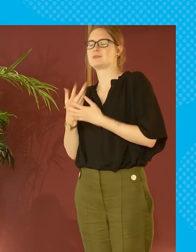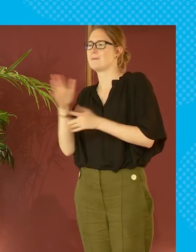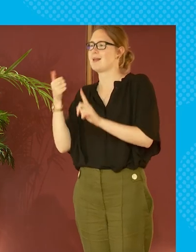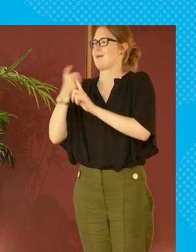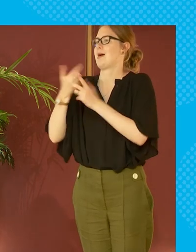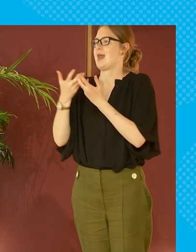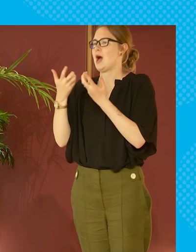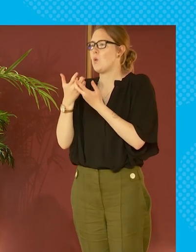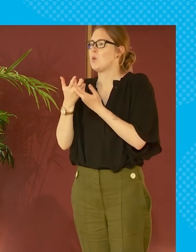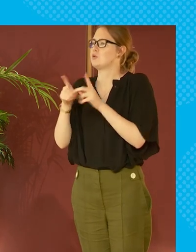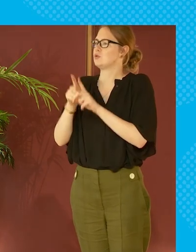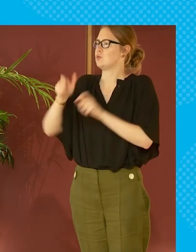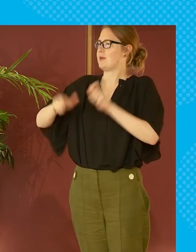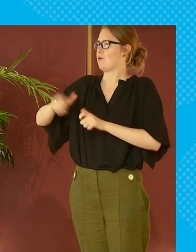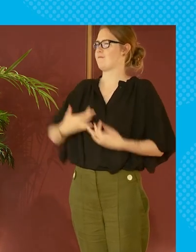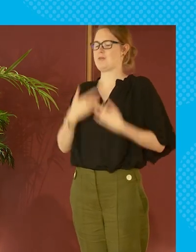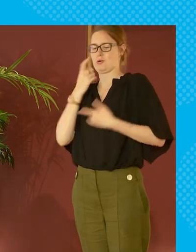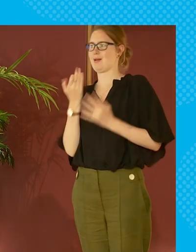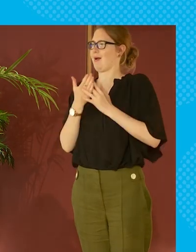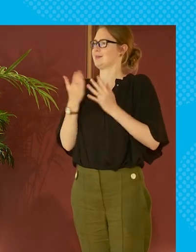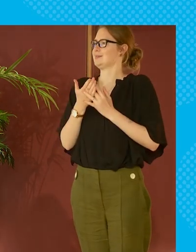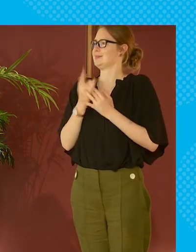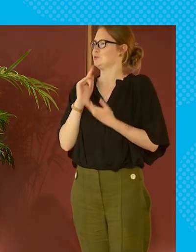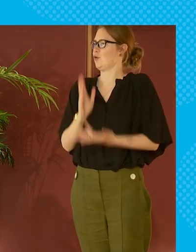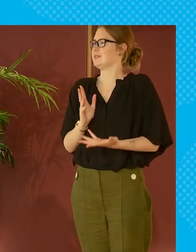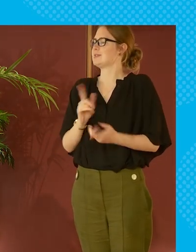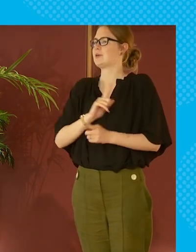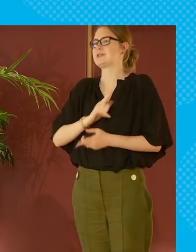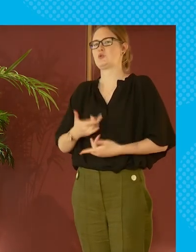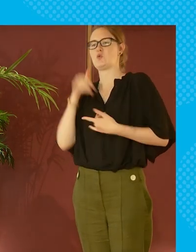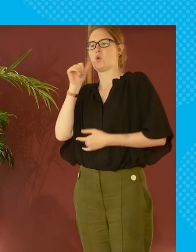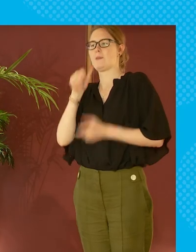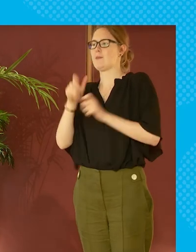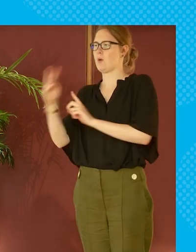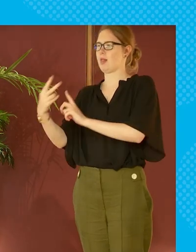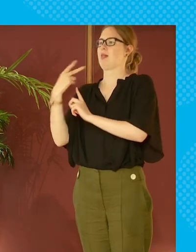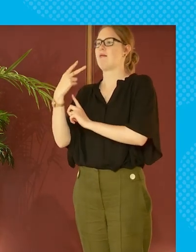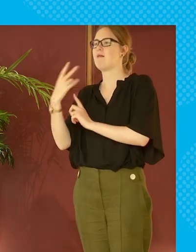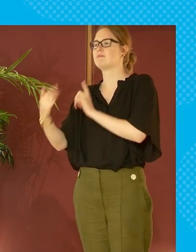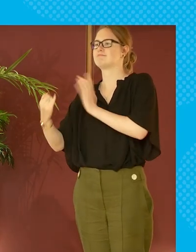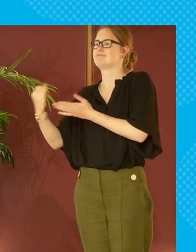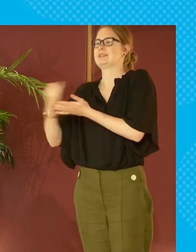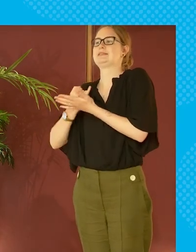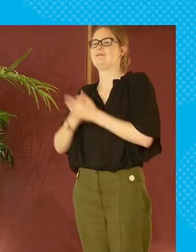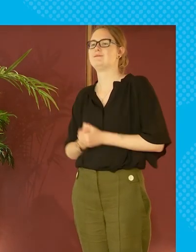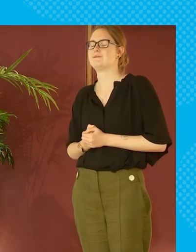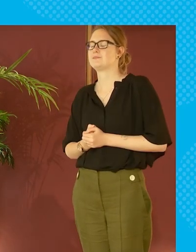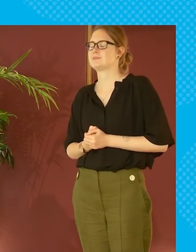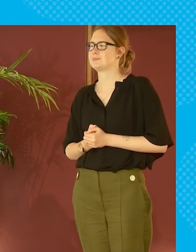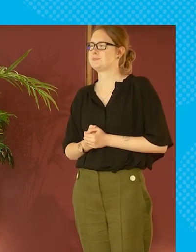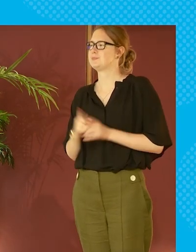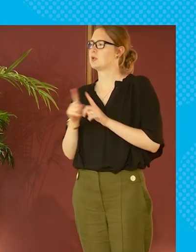it impacts how and what people feel they can access as well as on um the individual themselves